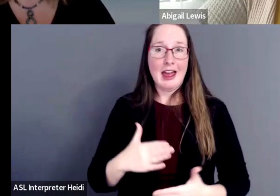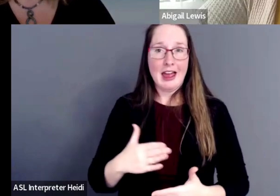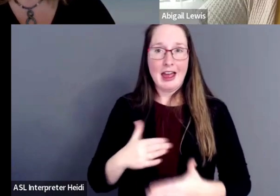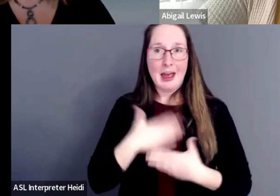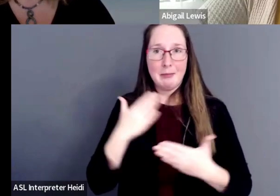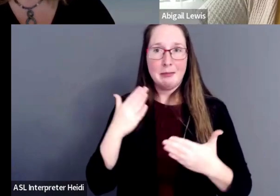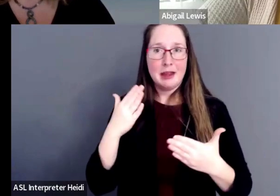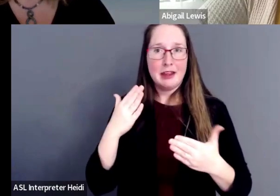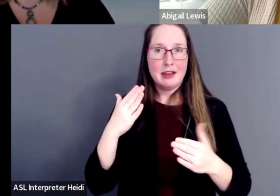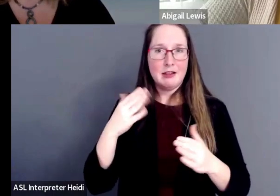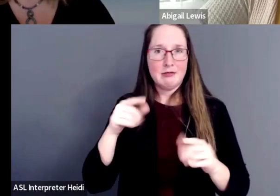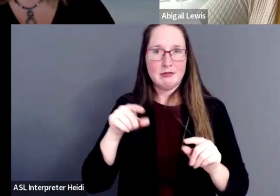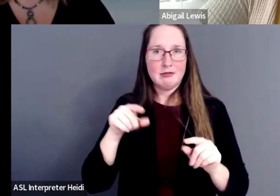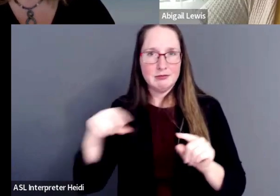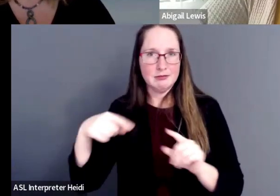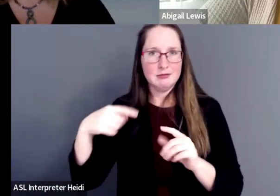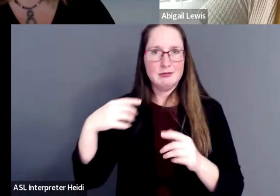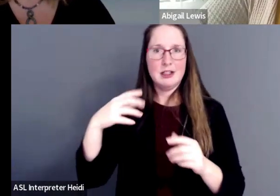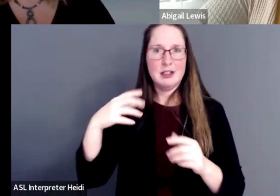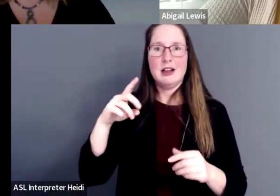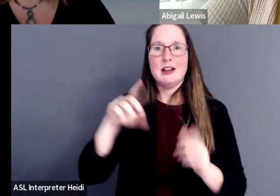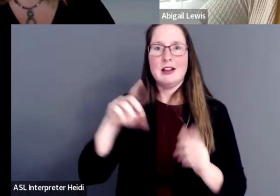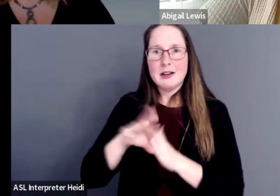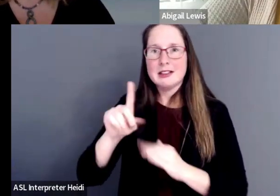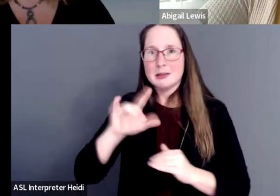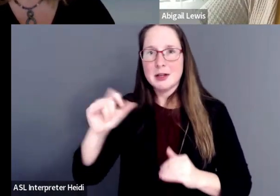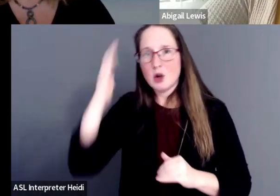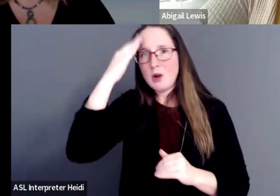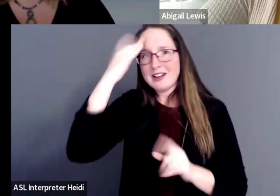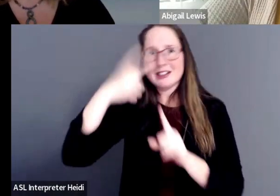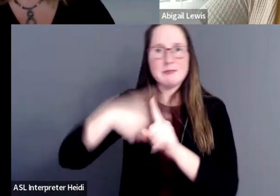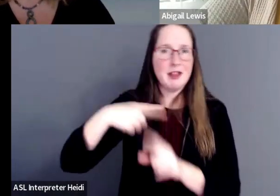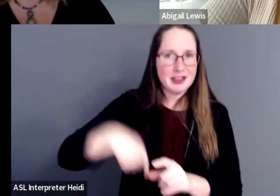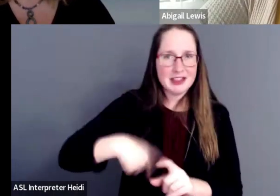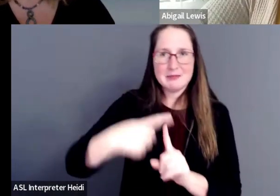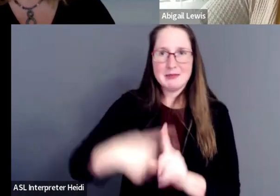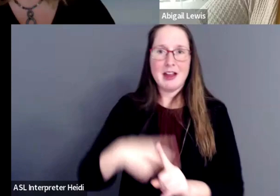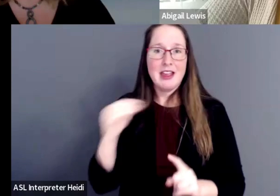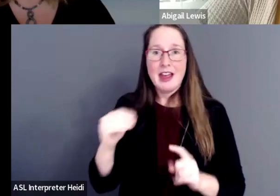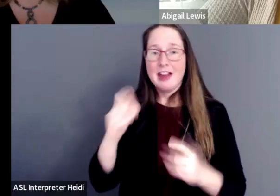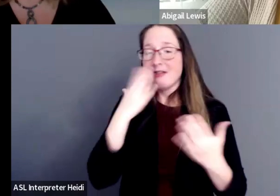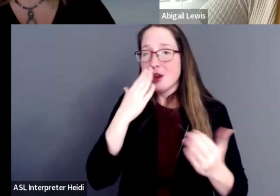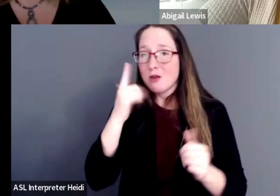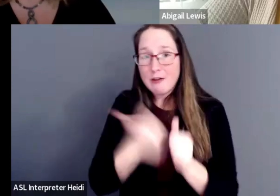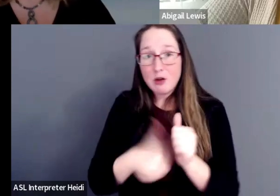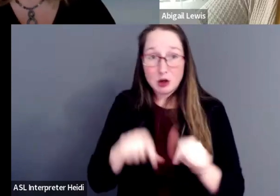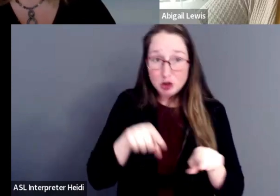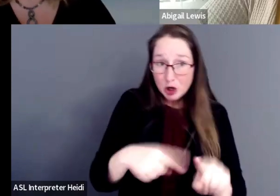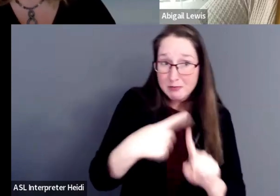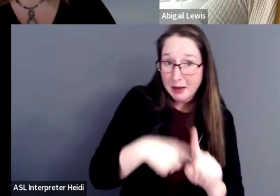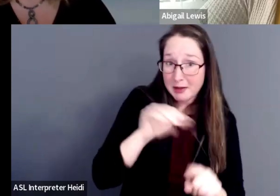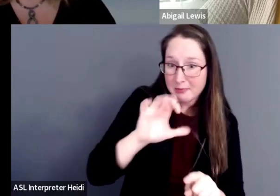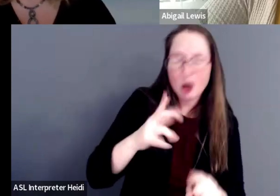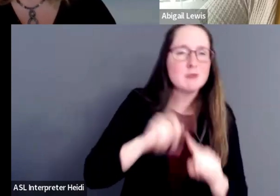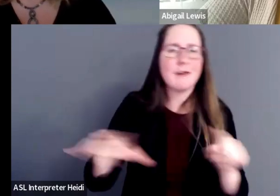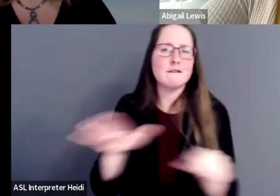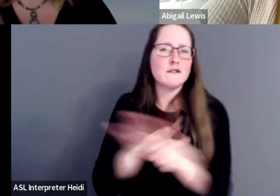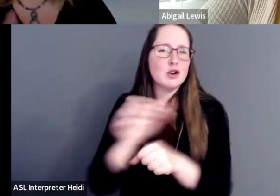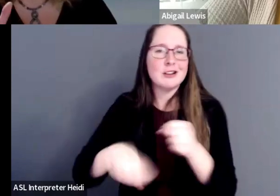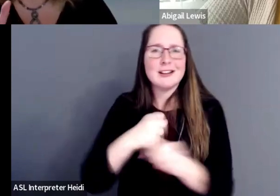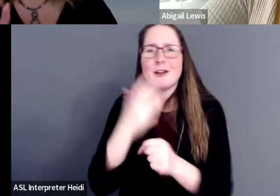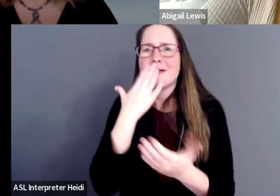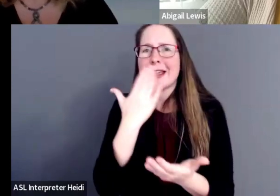Awardist Month to you all. And let's continue to create a world of opportunities for everybody not just during the month of March, but throughout the whole year. Thank you guys again.